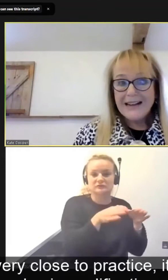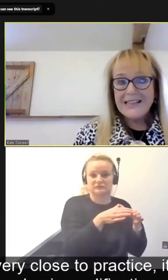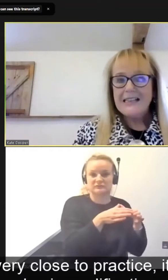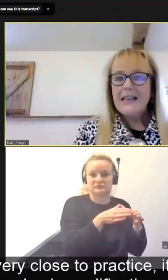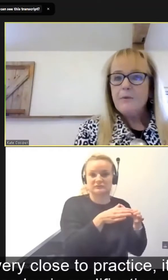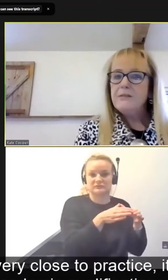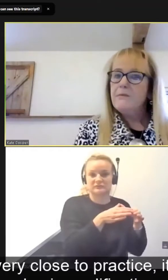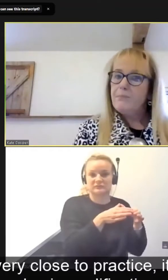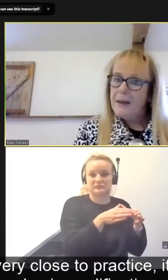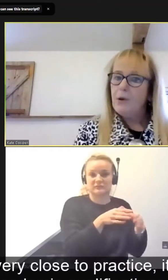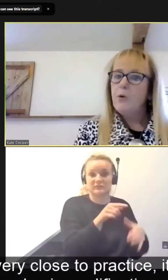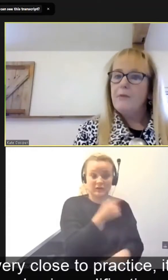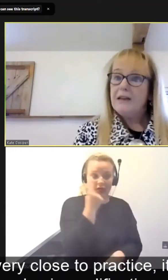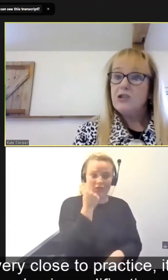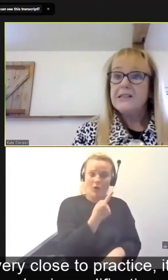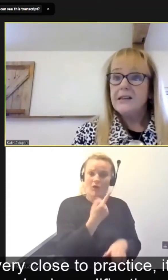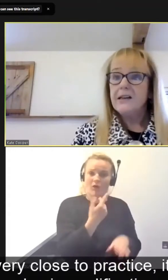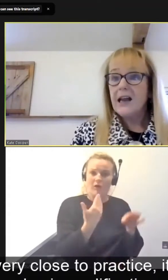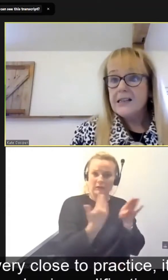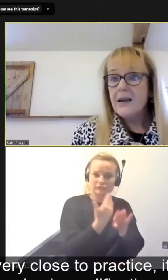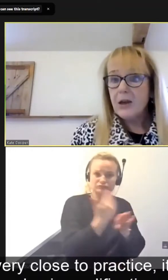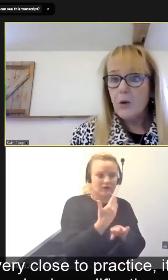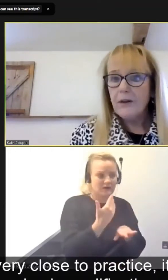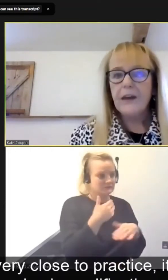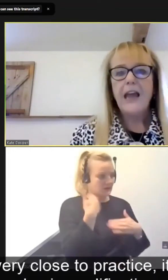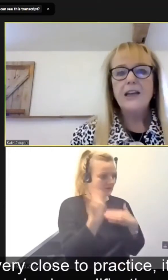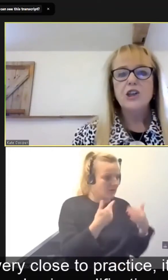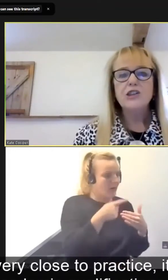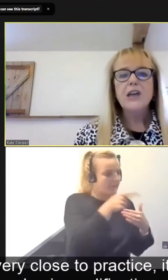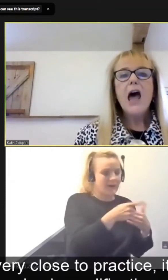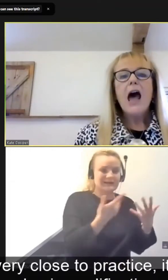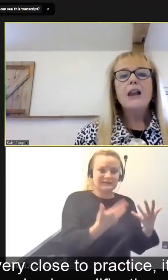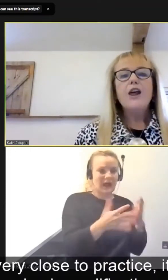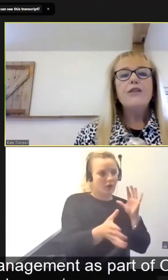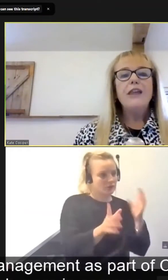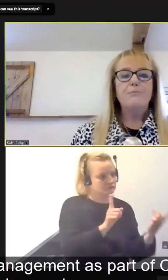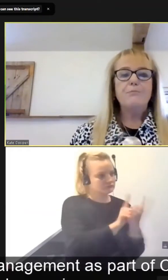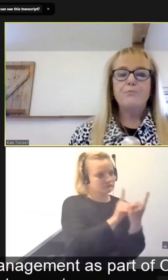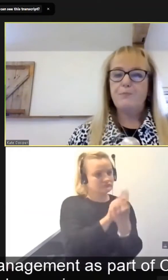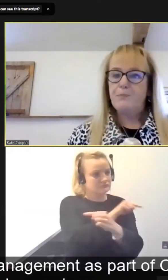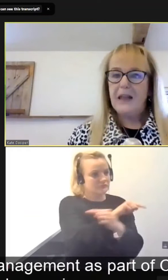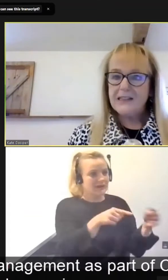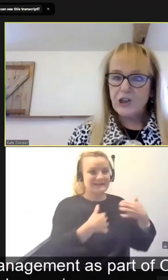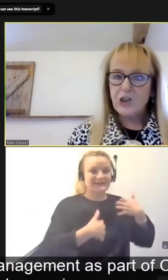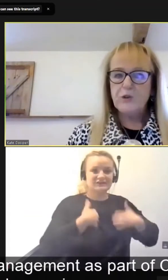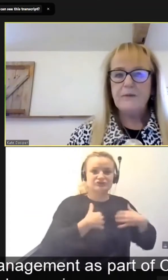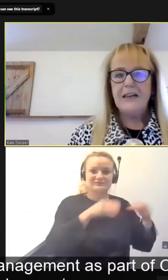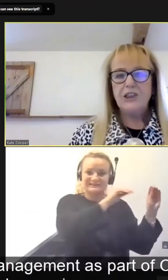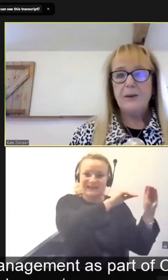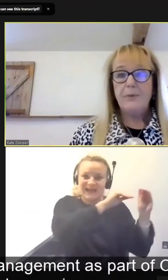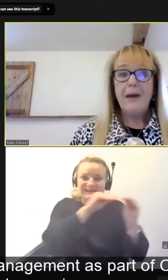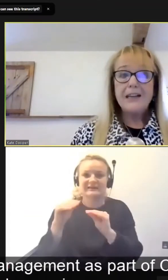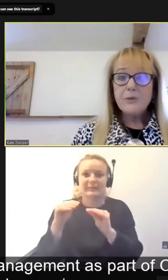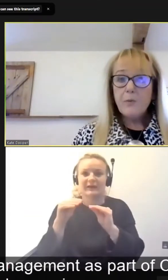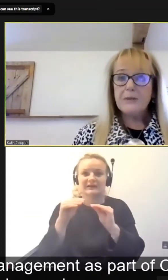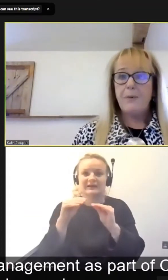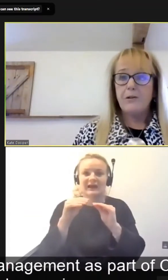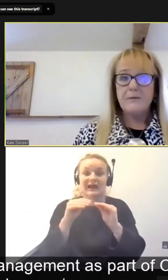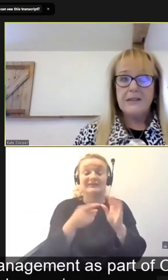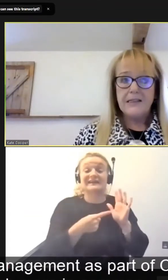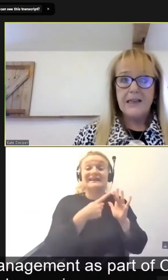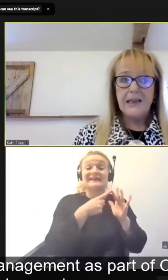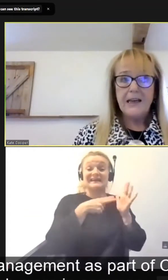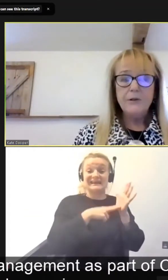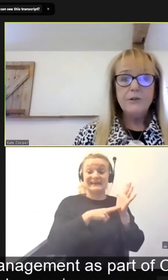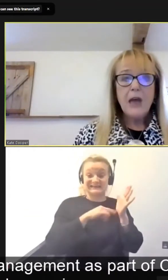practice, it was people who are interested in academic qualifications. And the Institute of Leadership and Management was